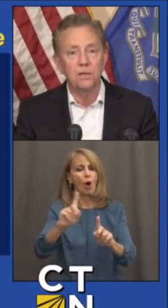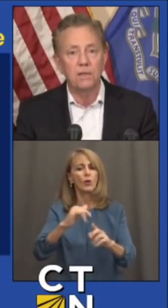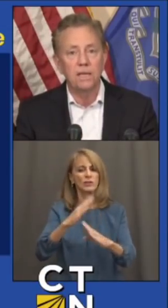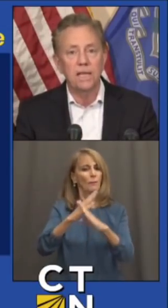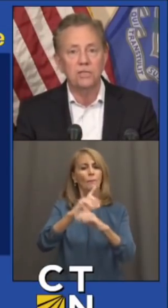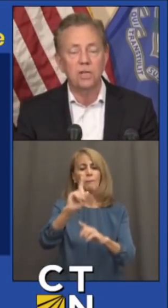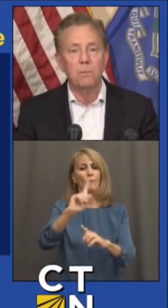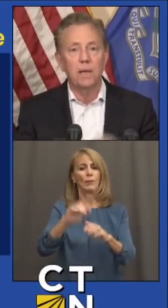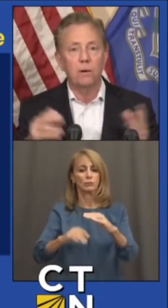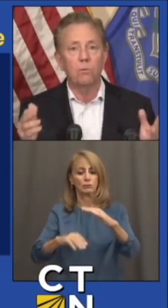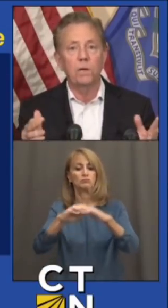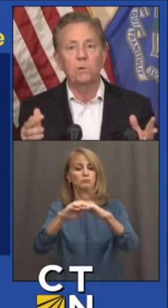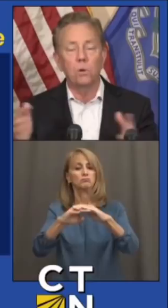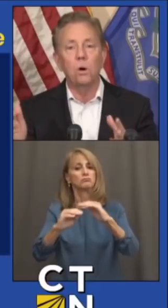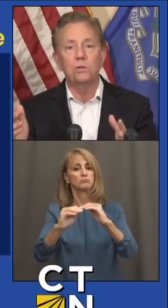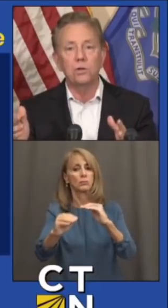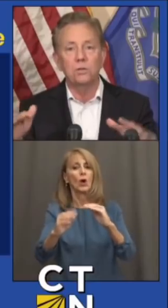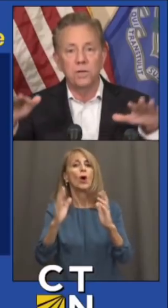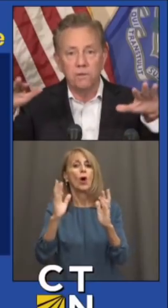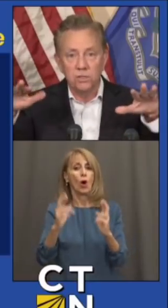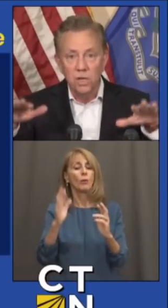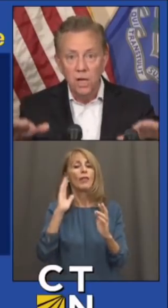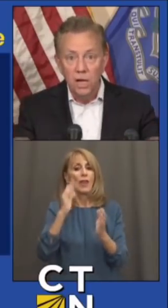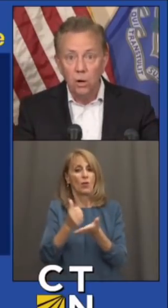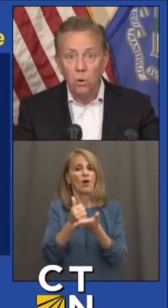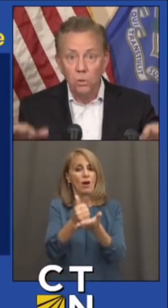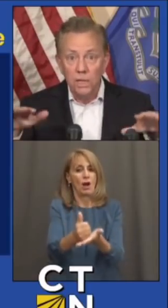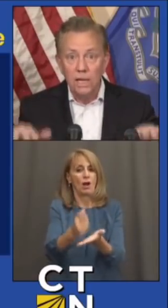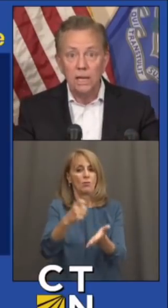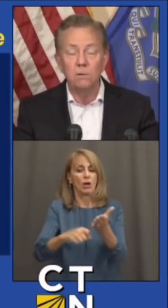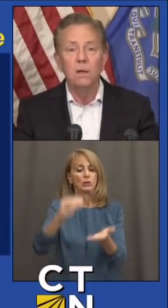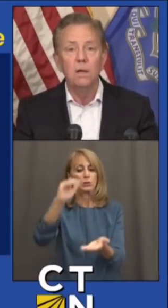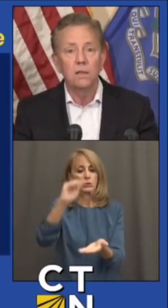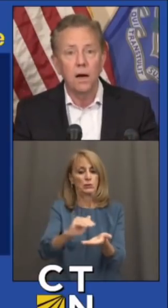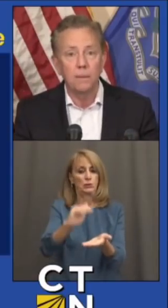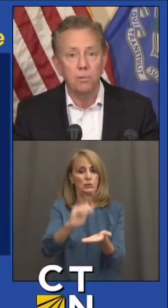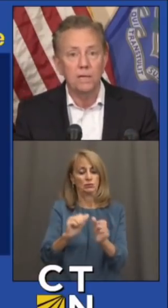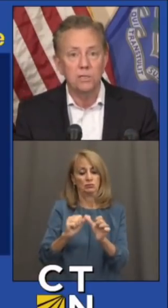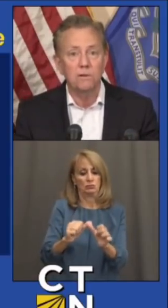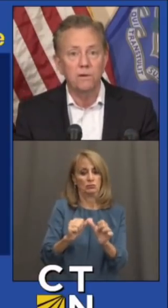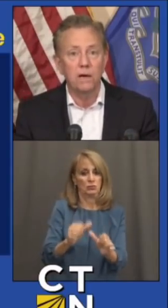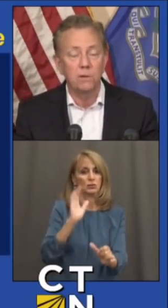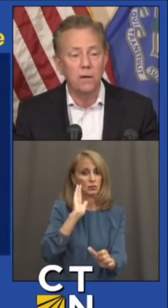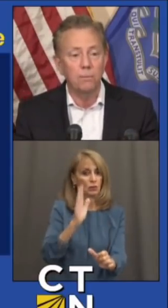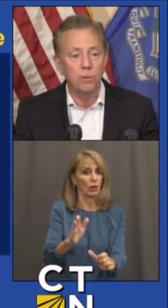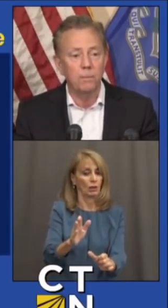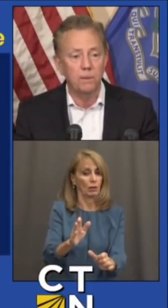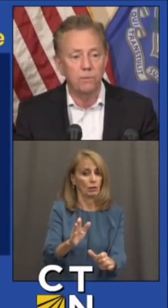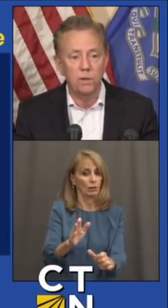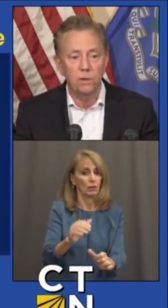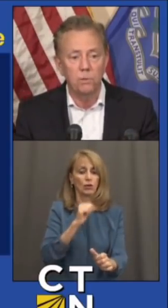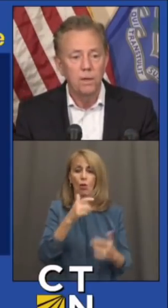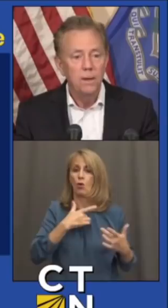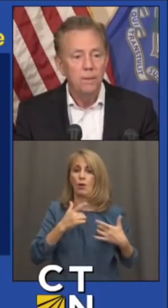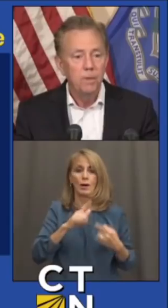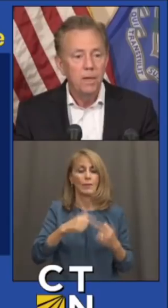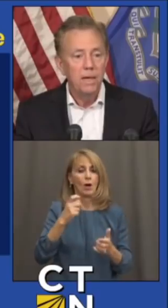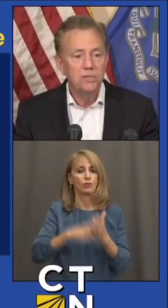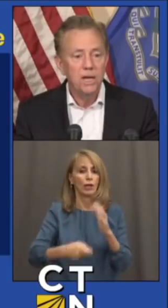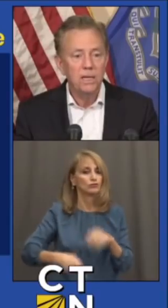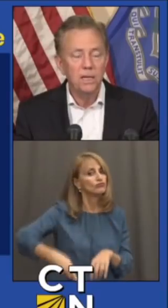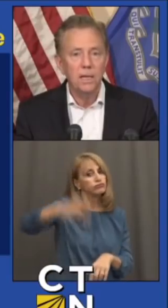plus. I think that's going to make a real long-term difference in holding down the high price of health care premiums for you.